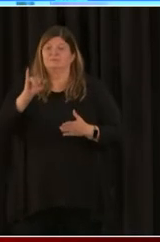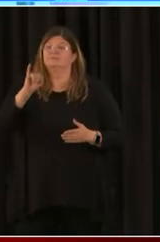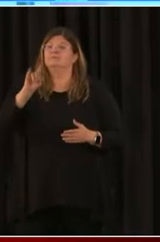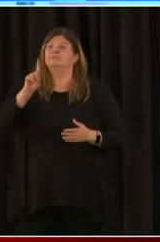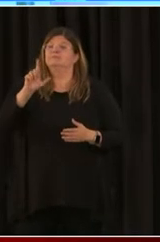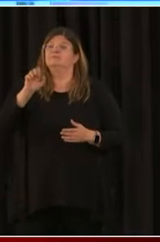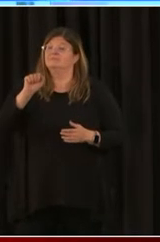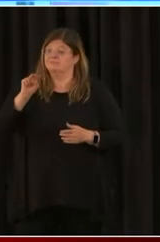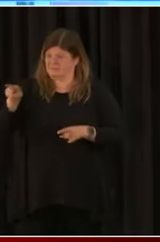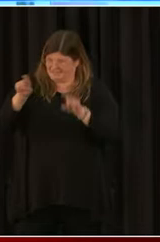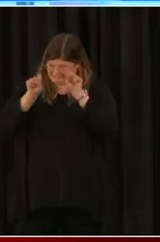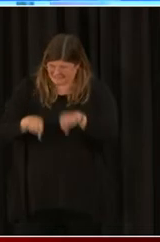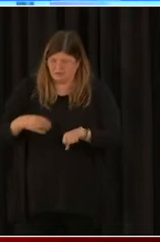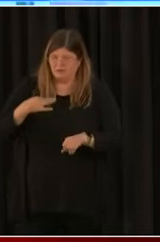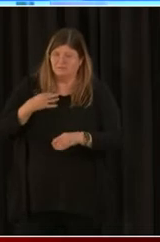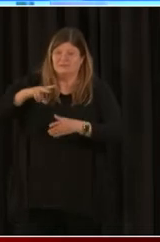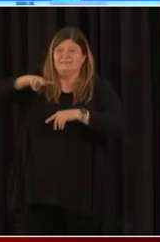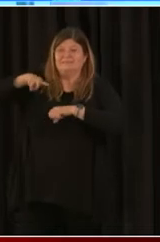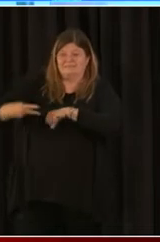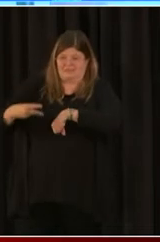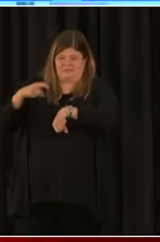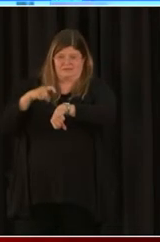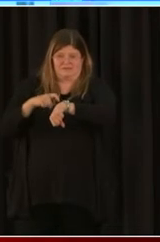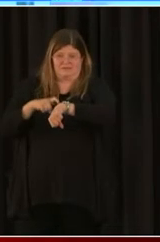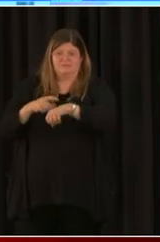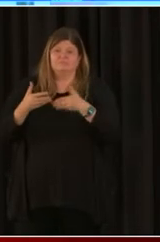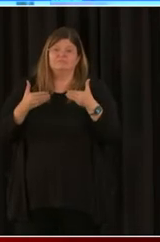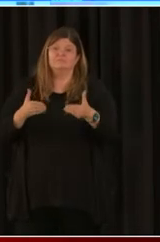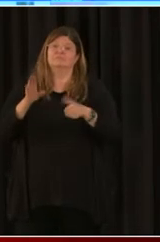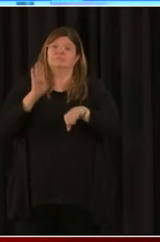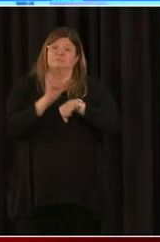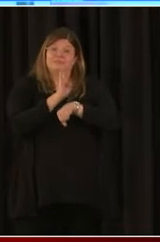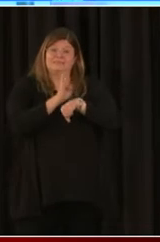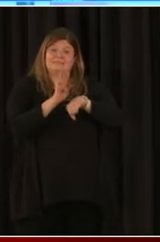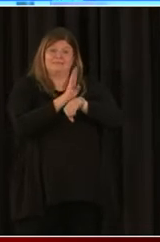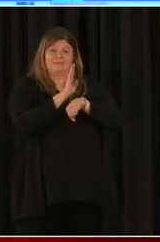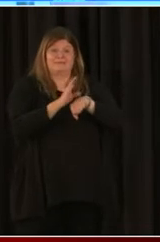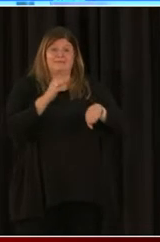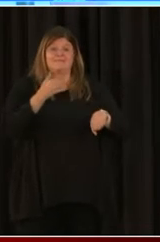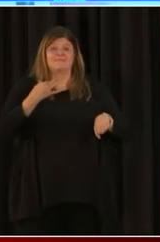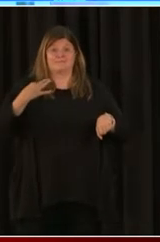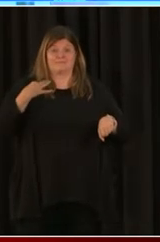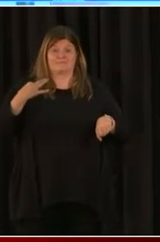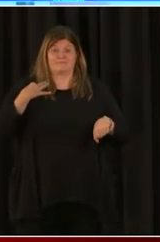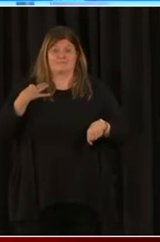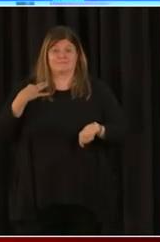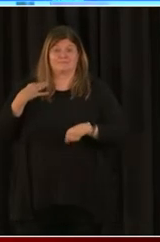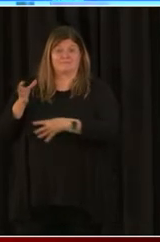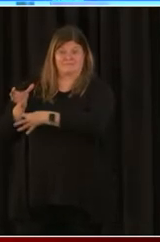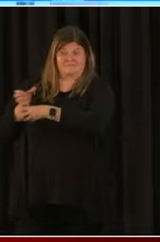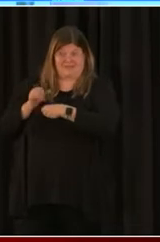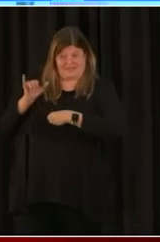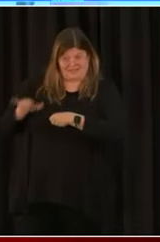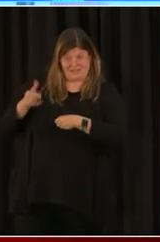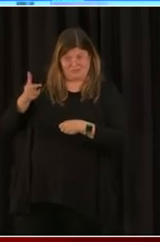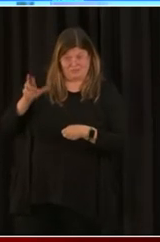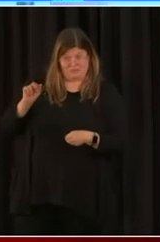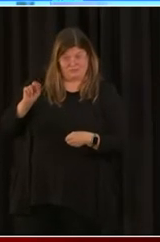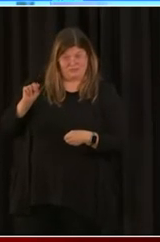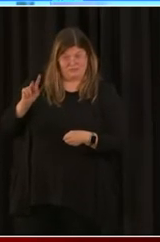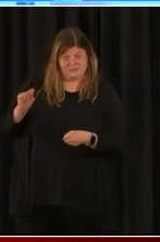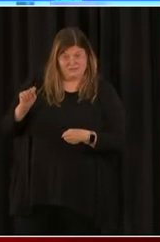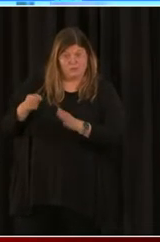businesses are eligible to receive an EIDL Advance grant if they, one, again, have 300 employees or less.